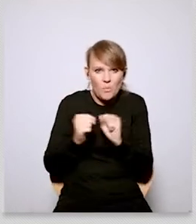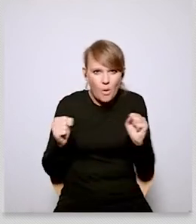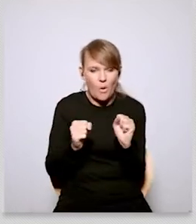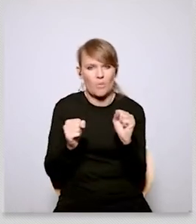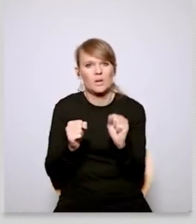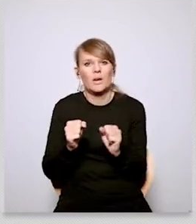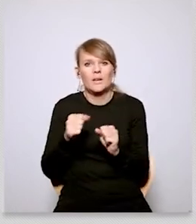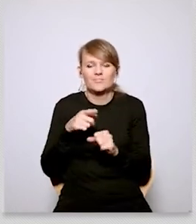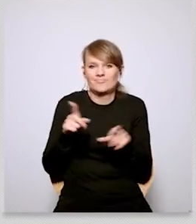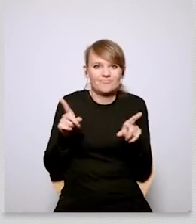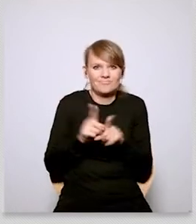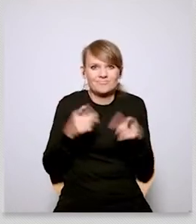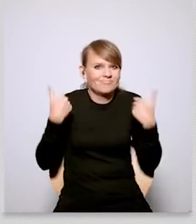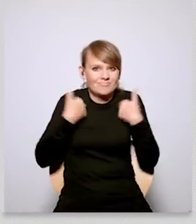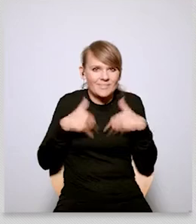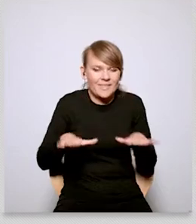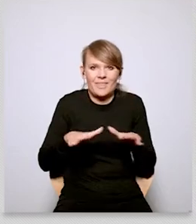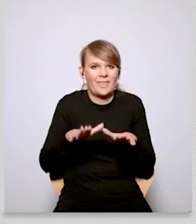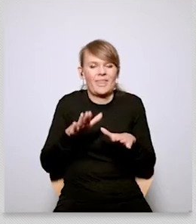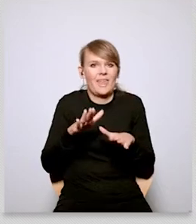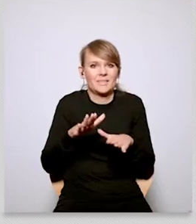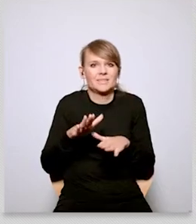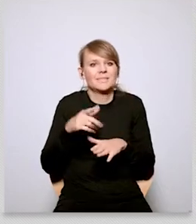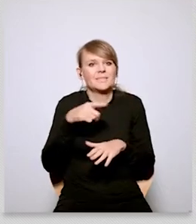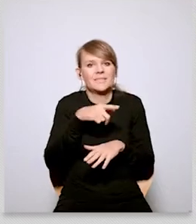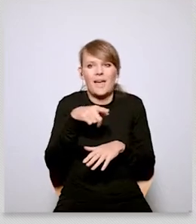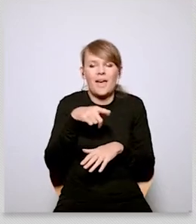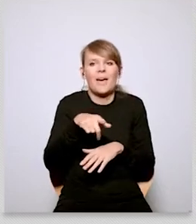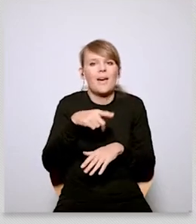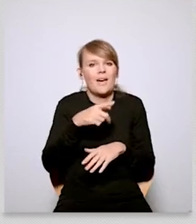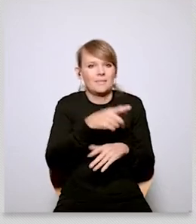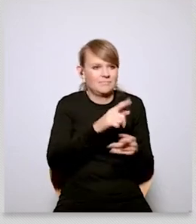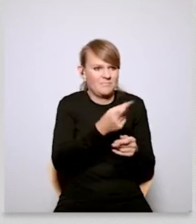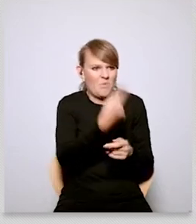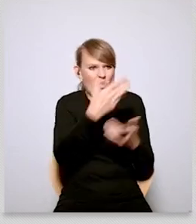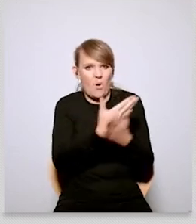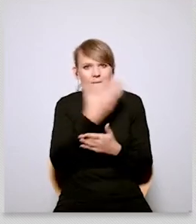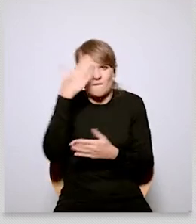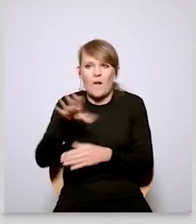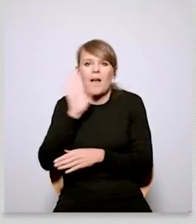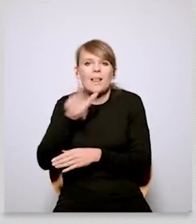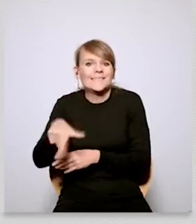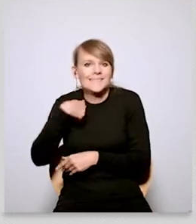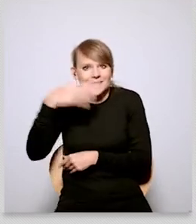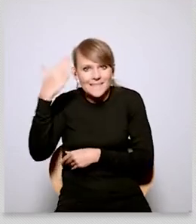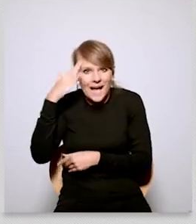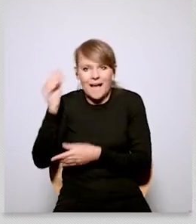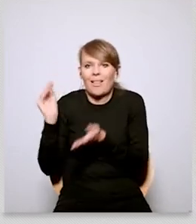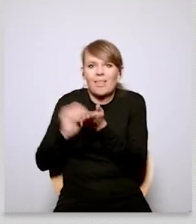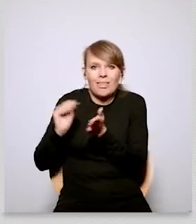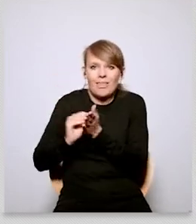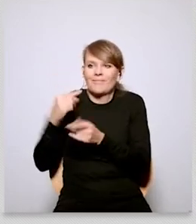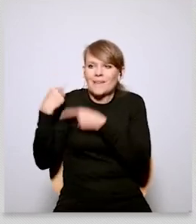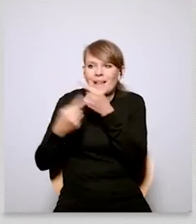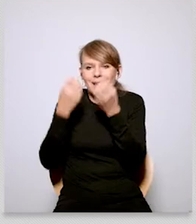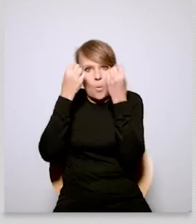because nevertheless they are afraid of different changes that might take place and they are afraid of the world